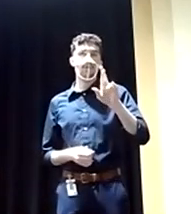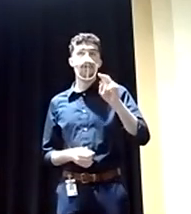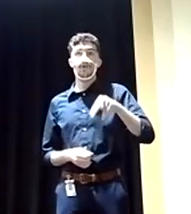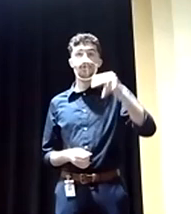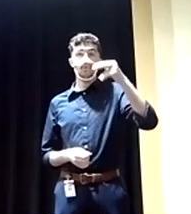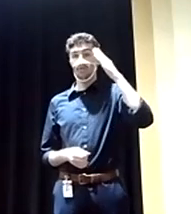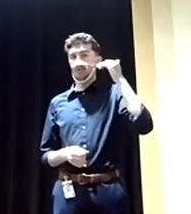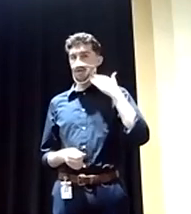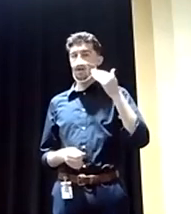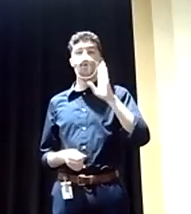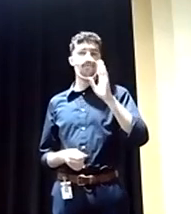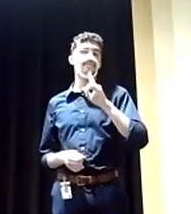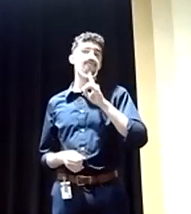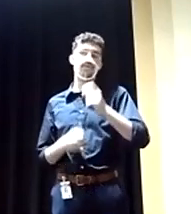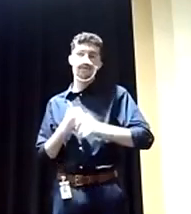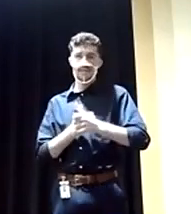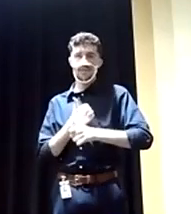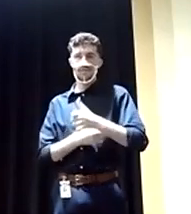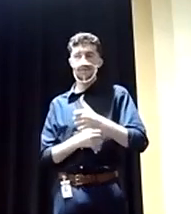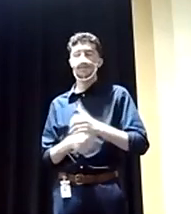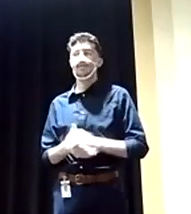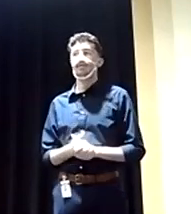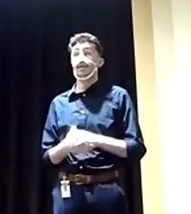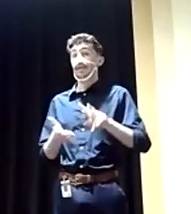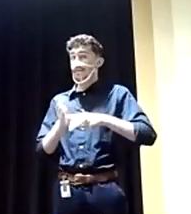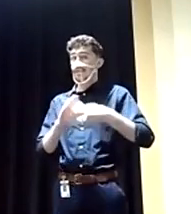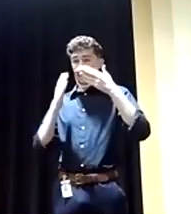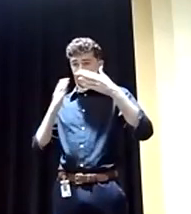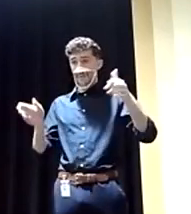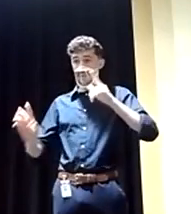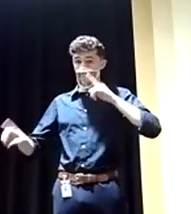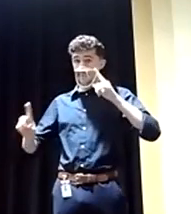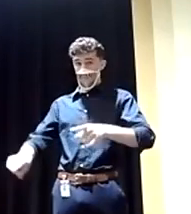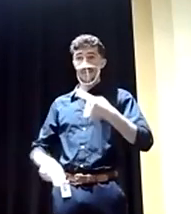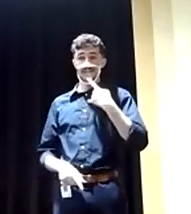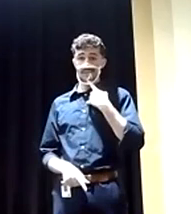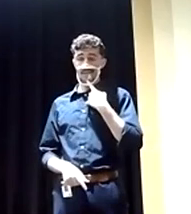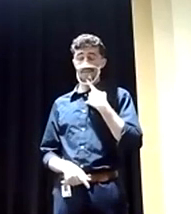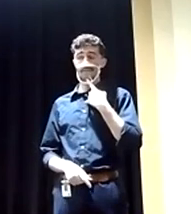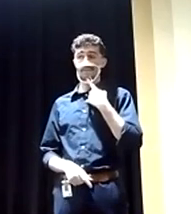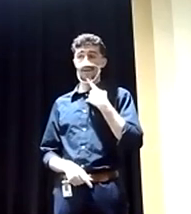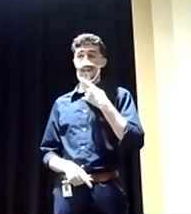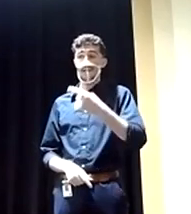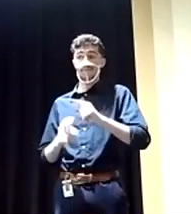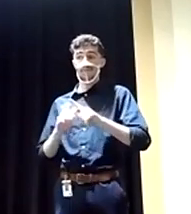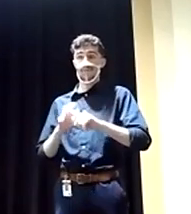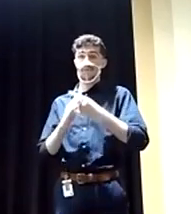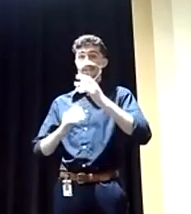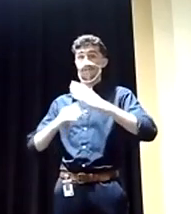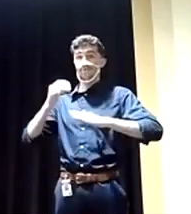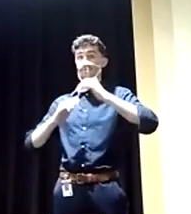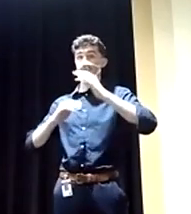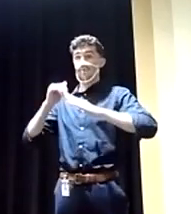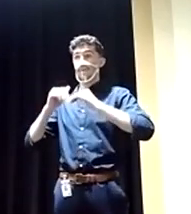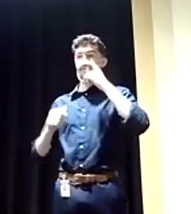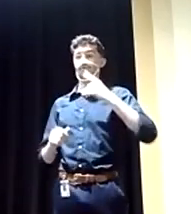dangerous. And there's been at least public reporting that they've begun to do construction at a previously